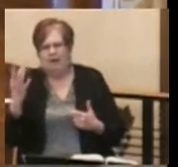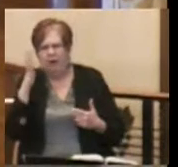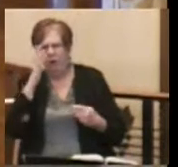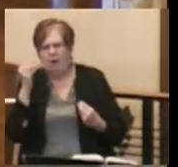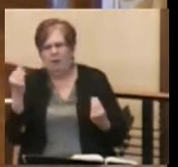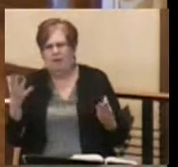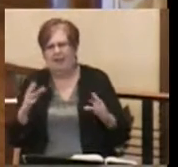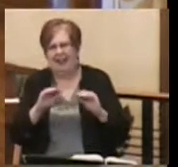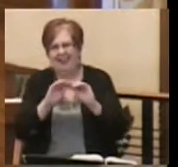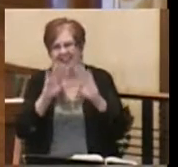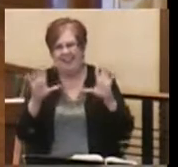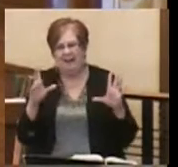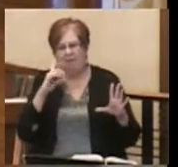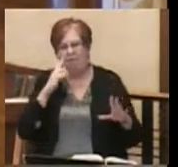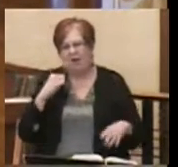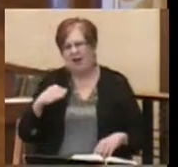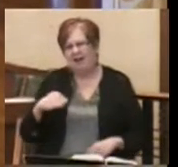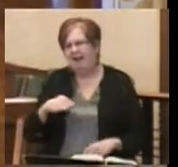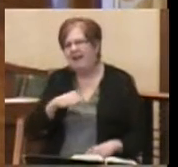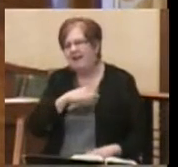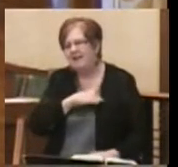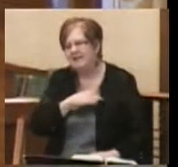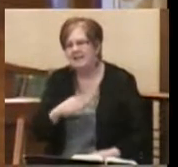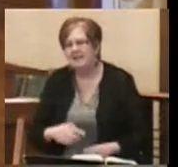light for us.